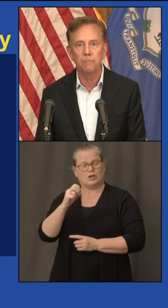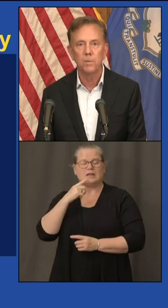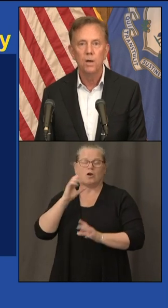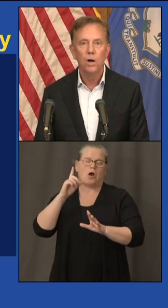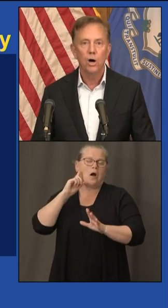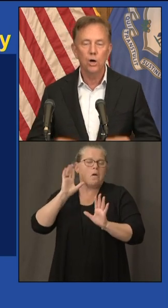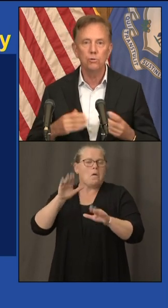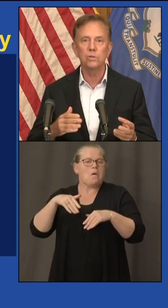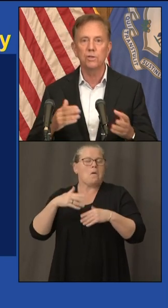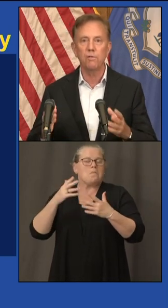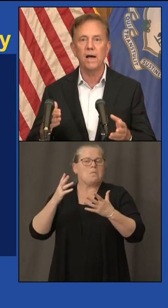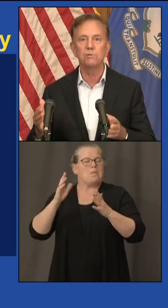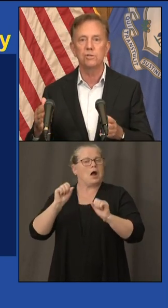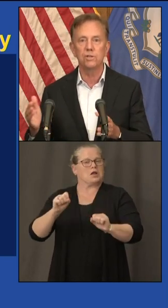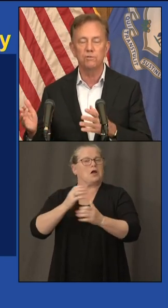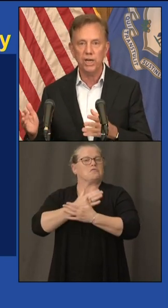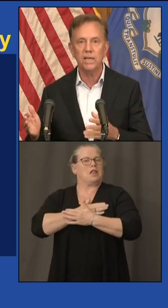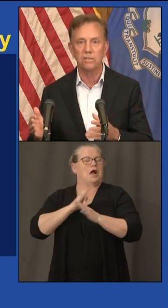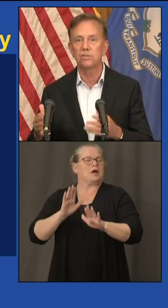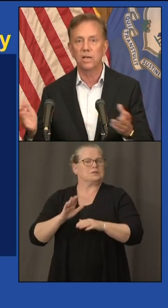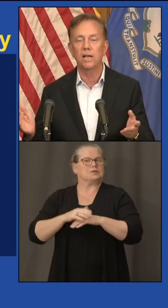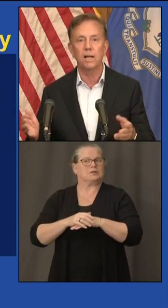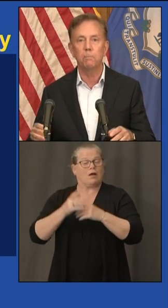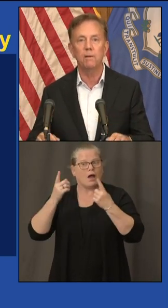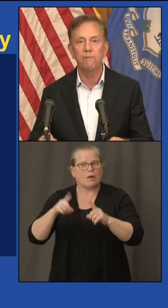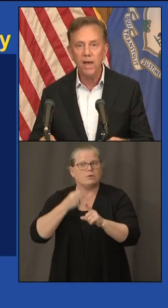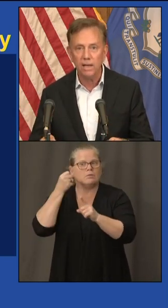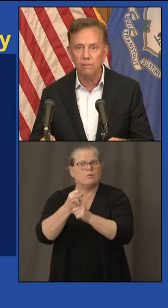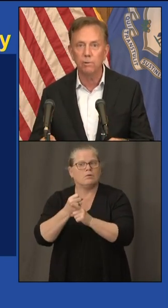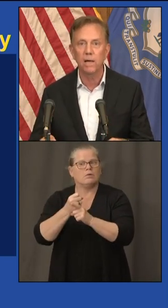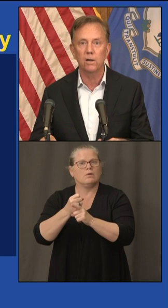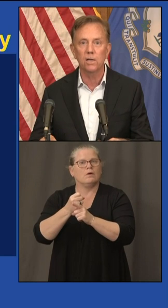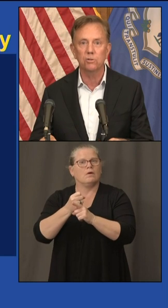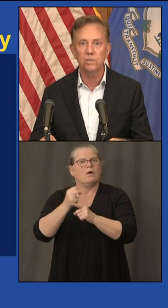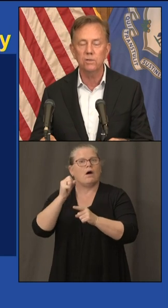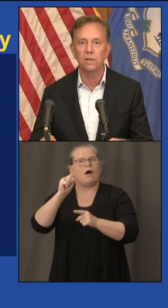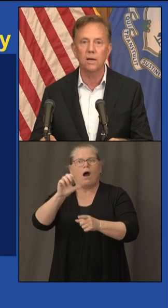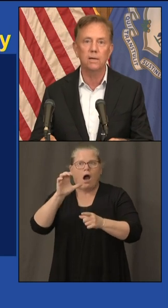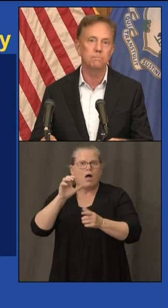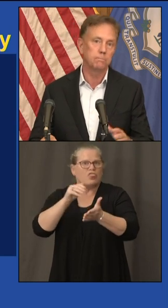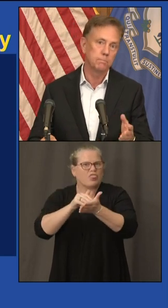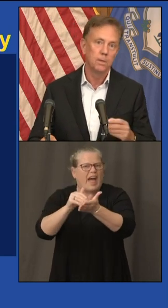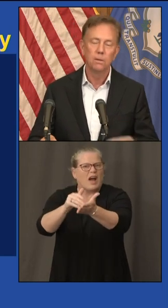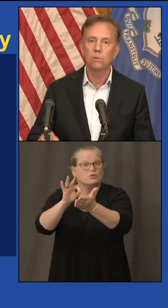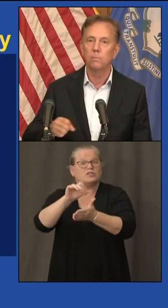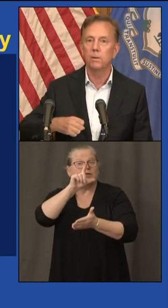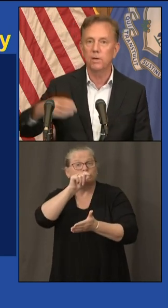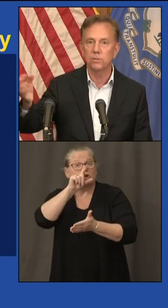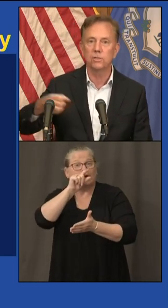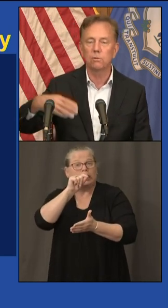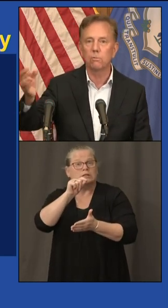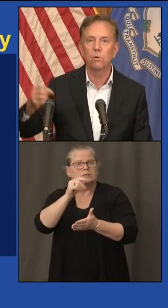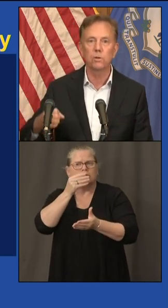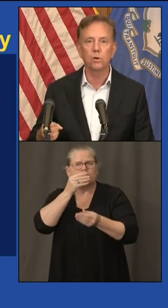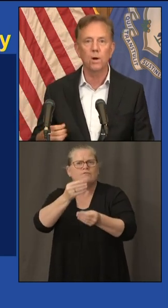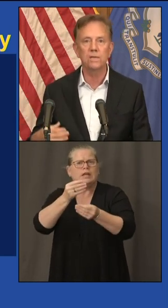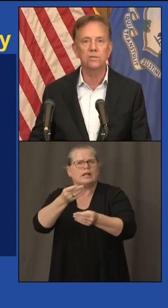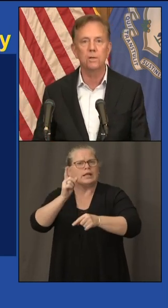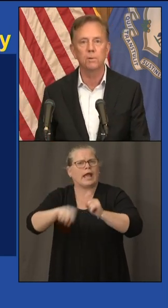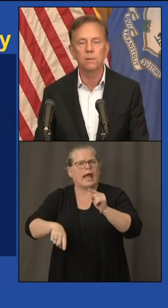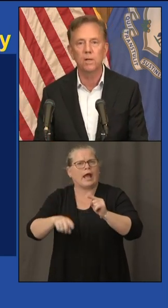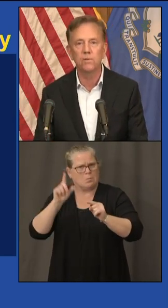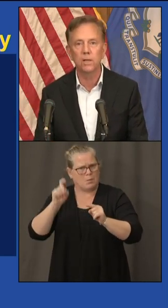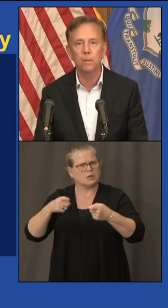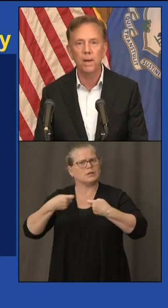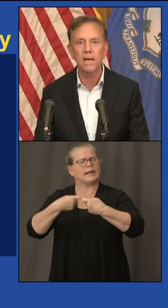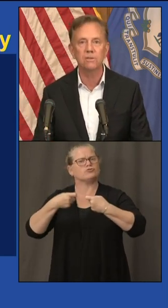are um hundreds of thousands of chickens that cannot be fed without electricity i thought maybe you could just throw out the grass